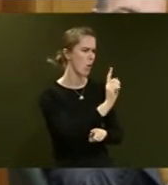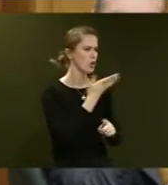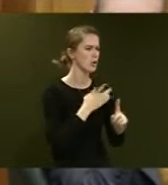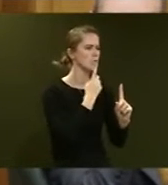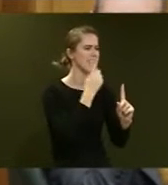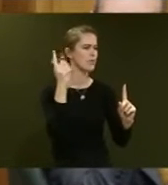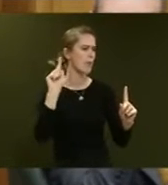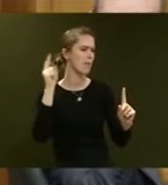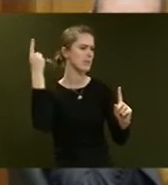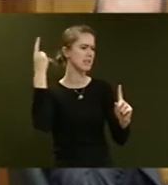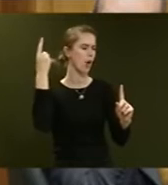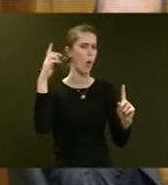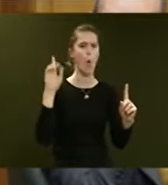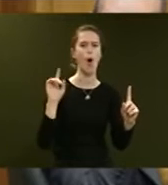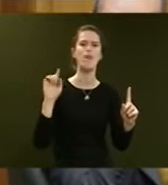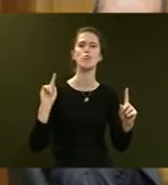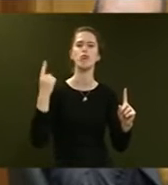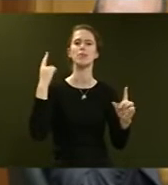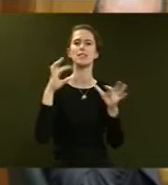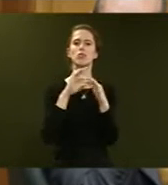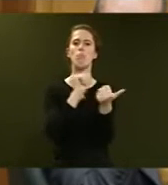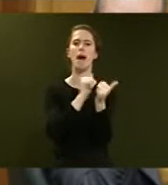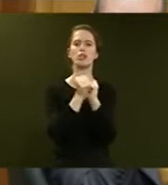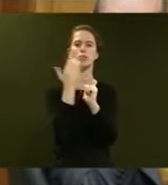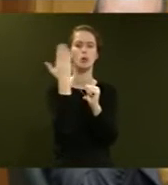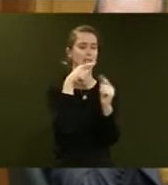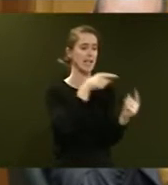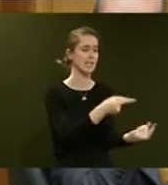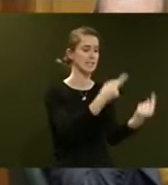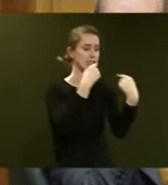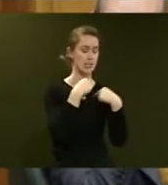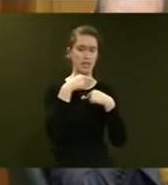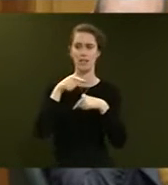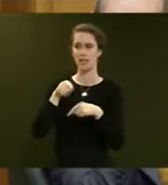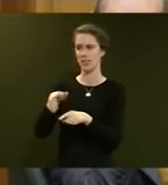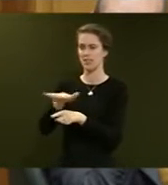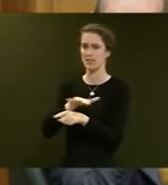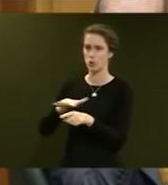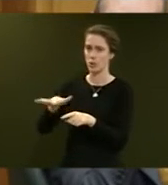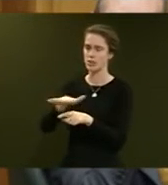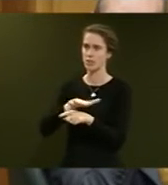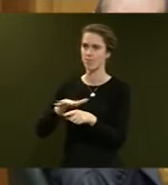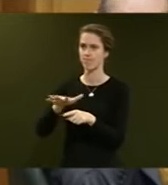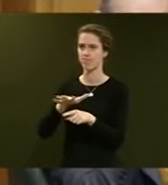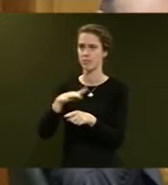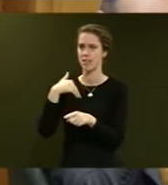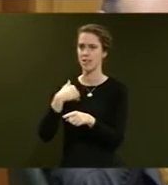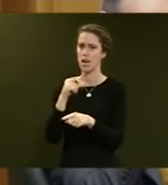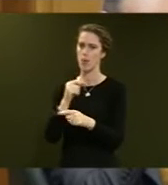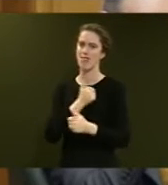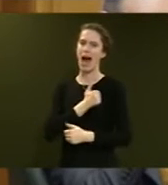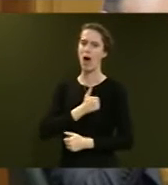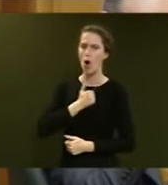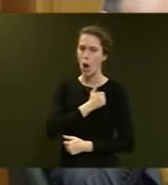to him and the Prime Minister regarding partnership schools, that this is a situation that calls for a bit of araha,